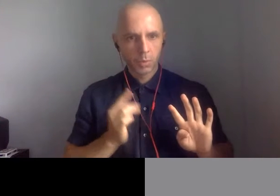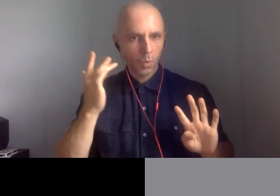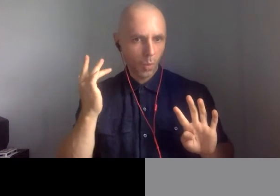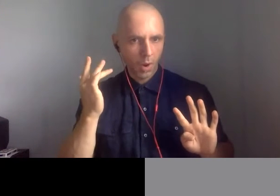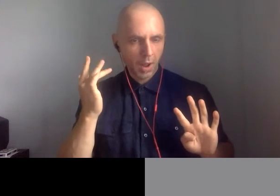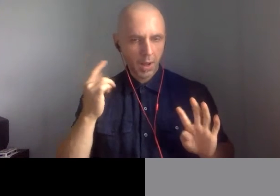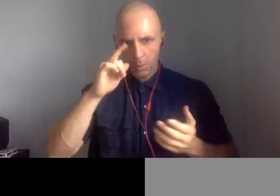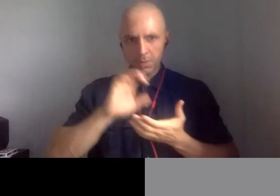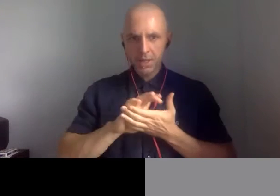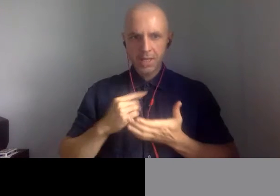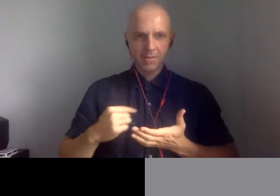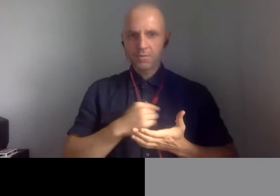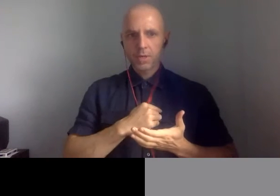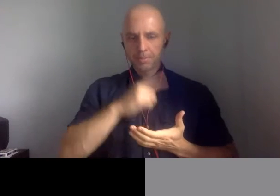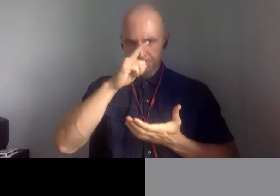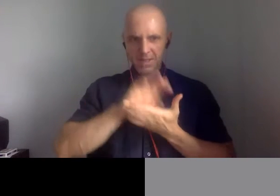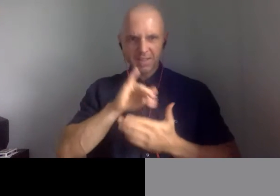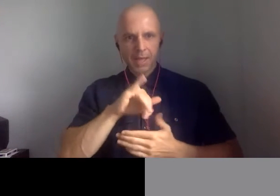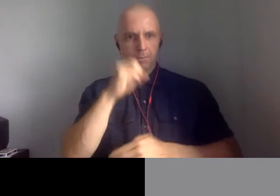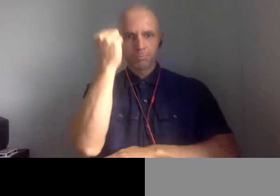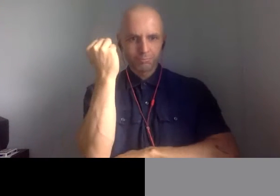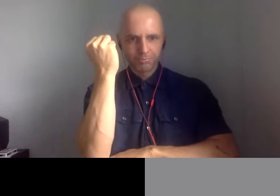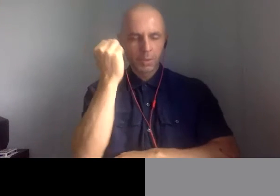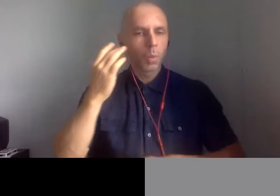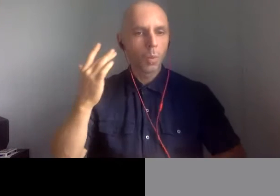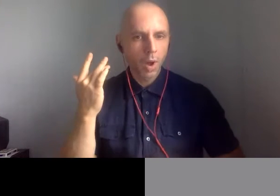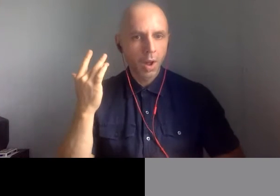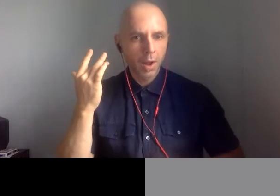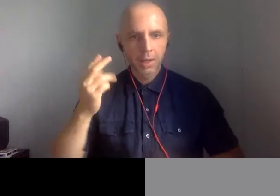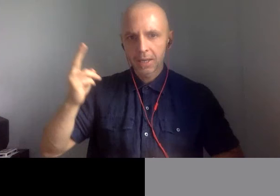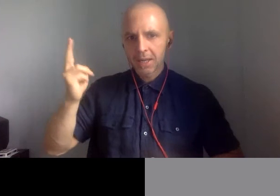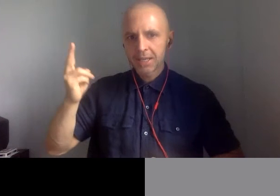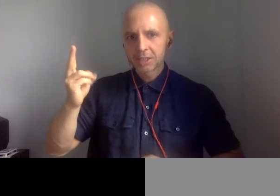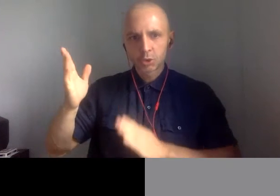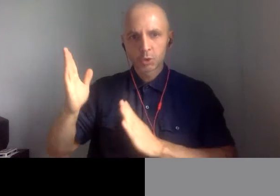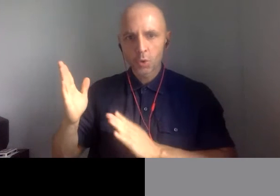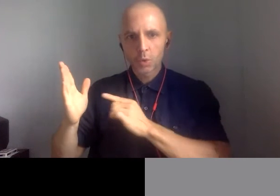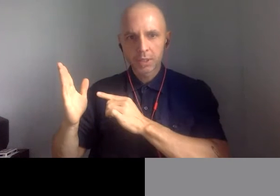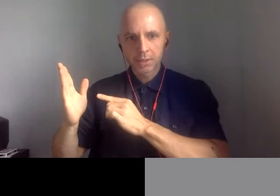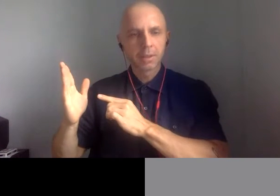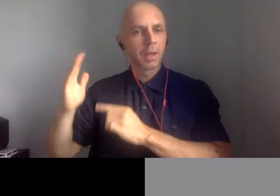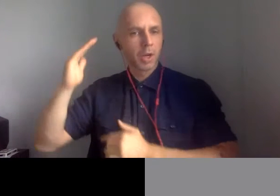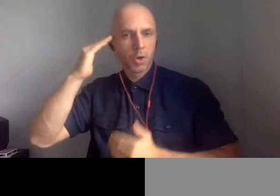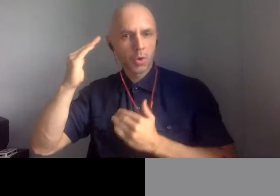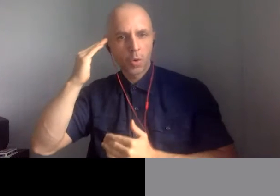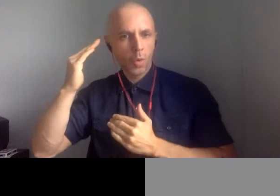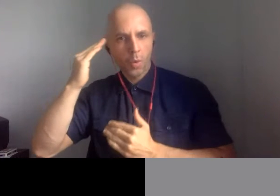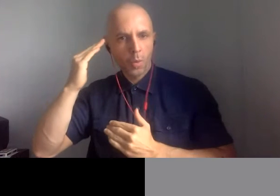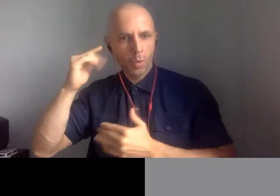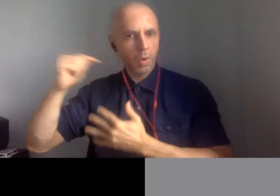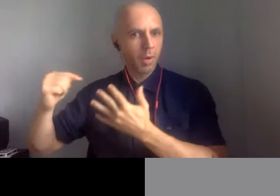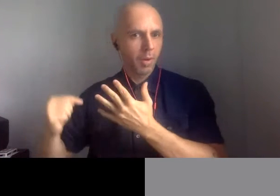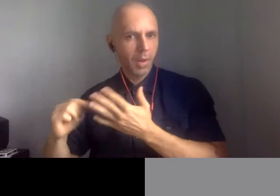historians know the things about the past that they say they know, and how does landscape communicate to us,